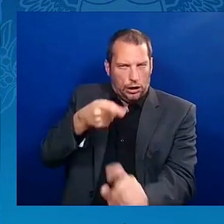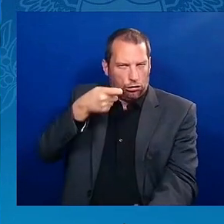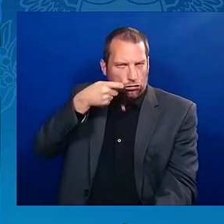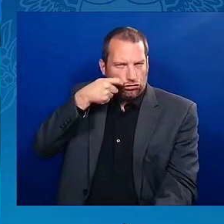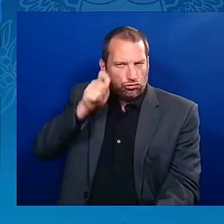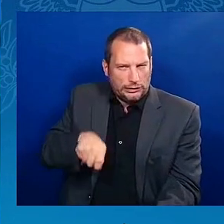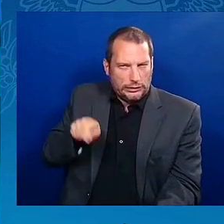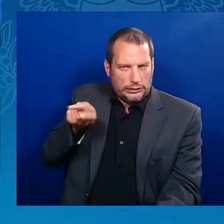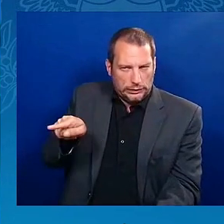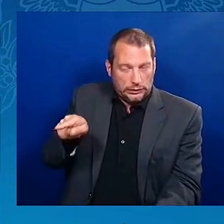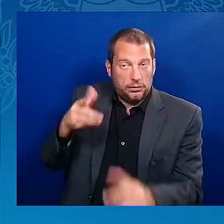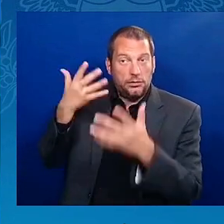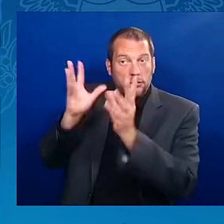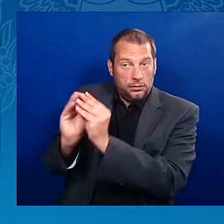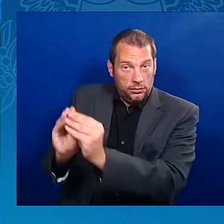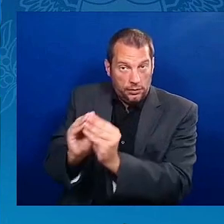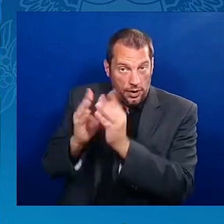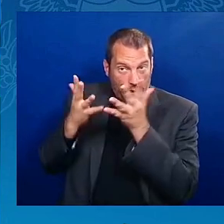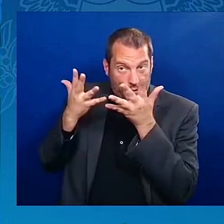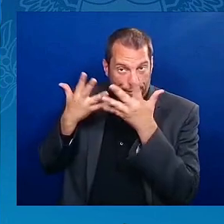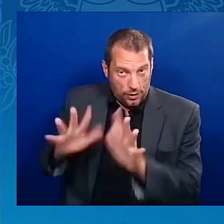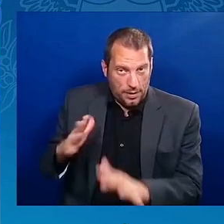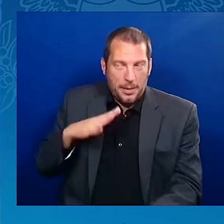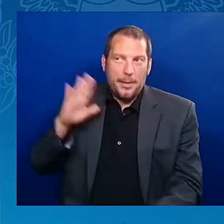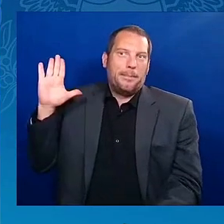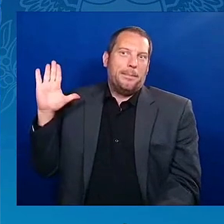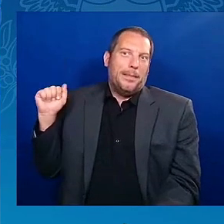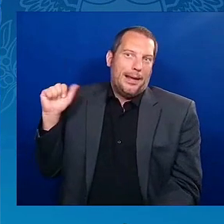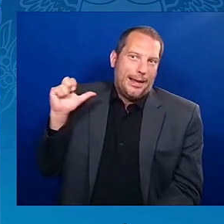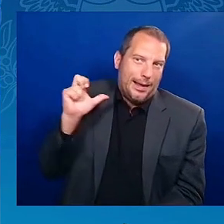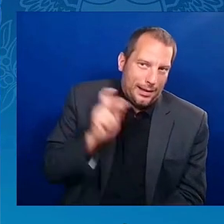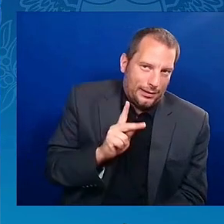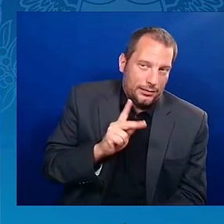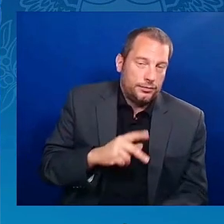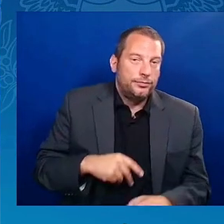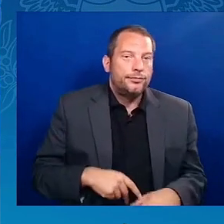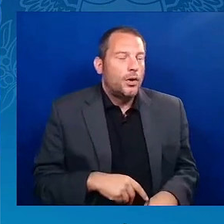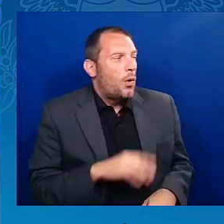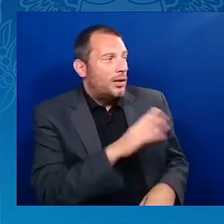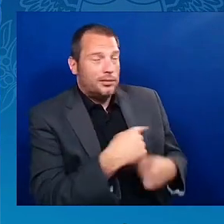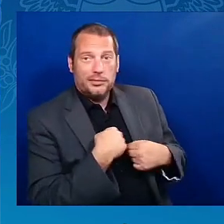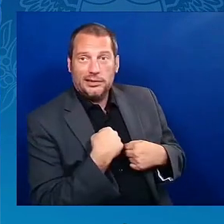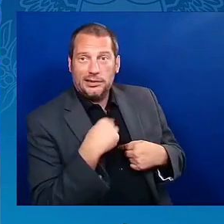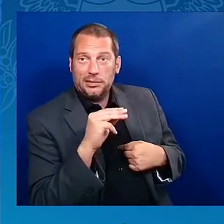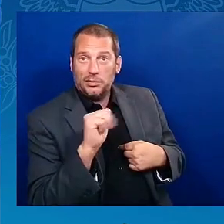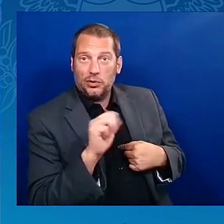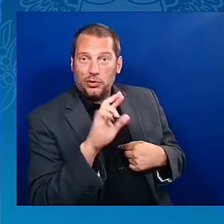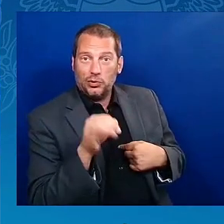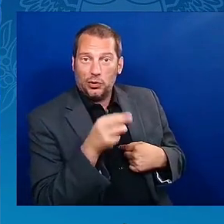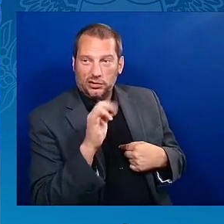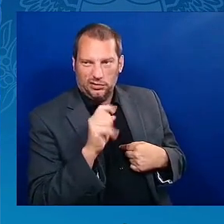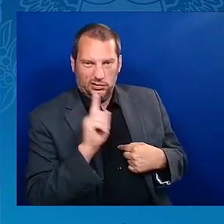back. Yeah. Me and Marjorie going to Croatia Tuesday. That plane you're on, can we use